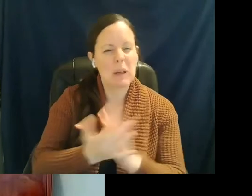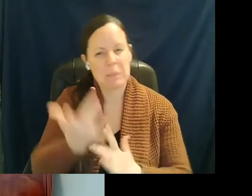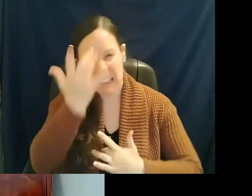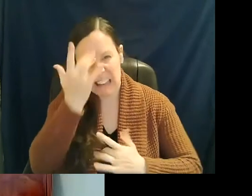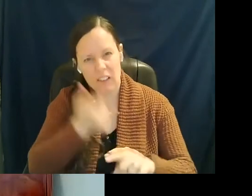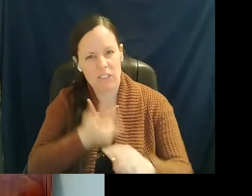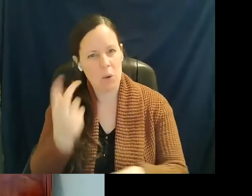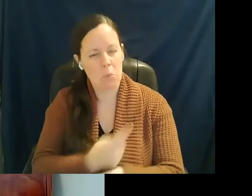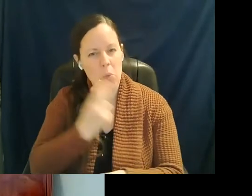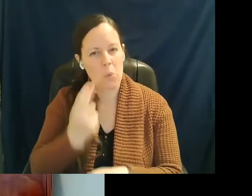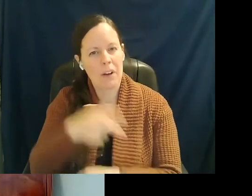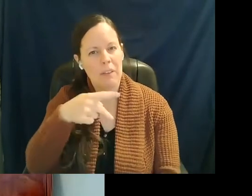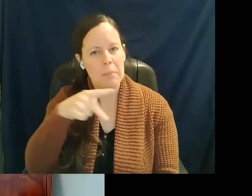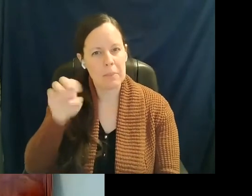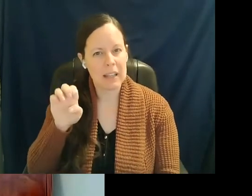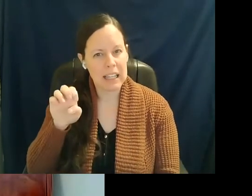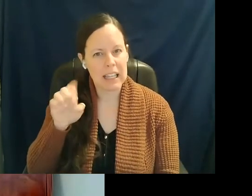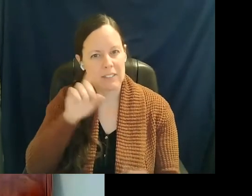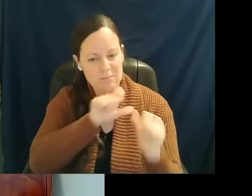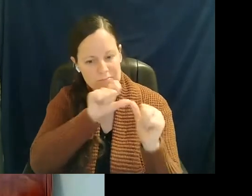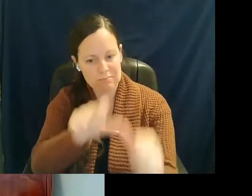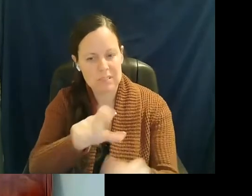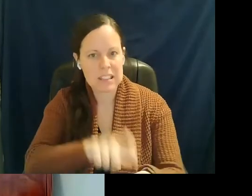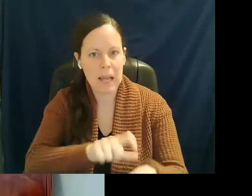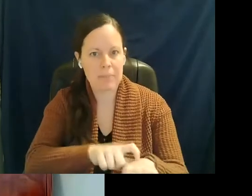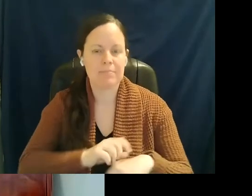wear the personal protective equipment for extended periods of time.